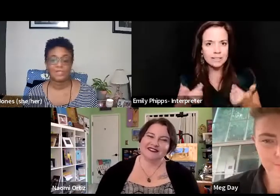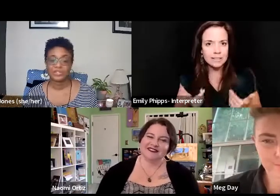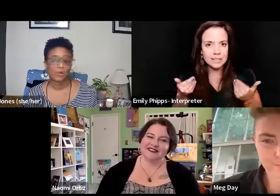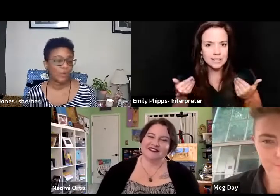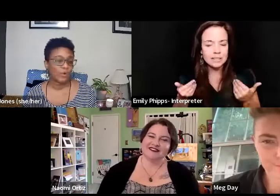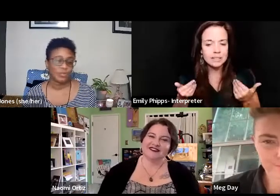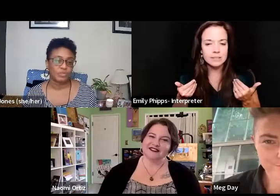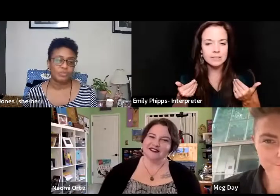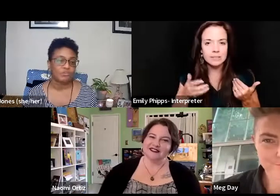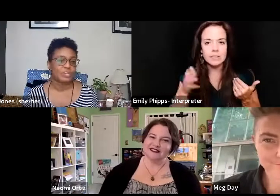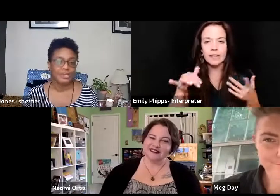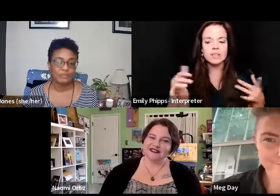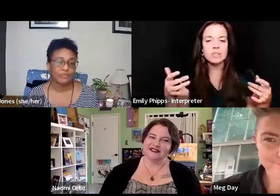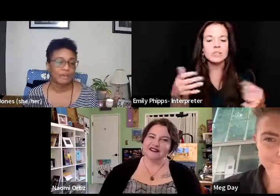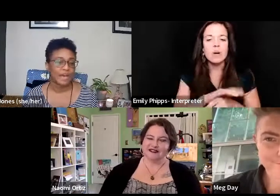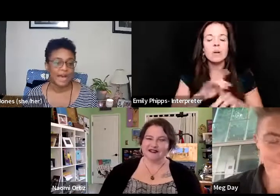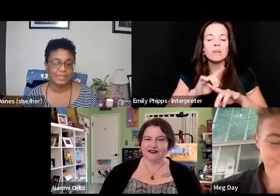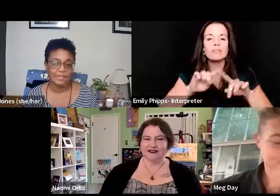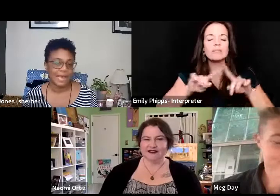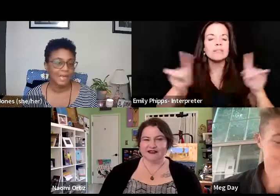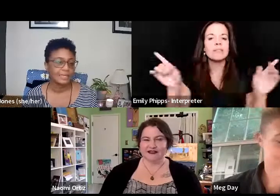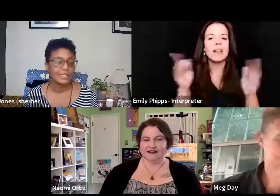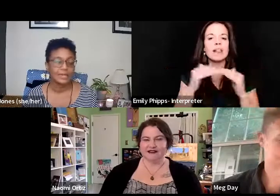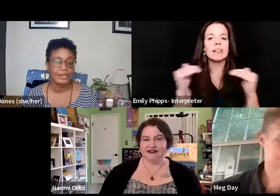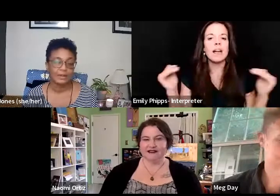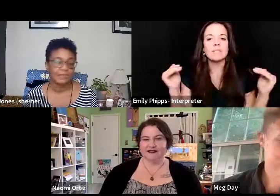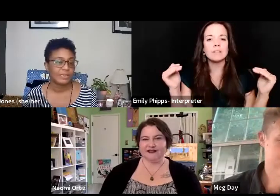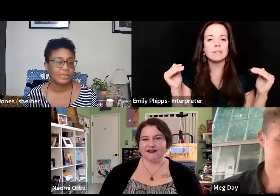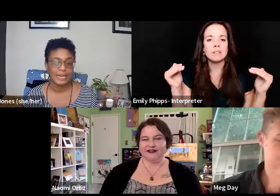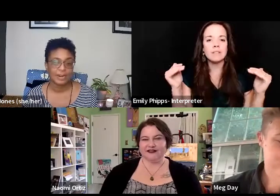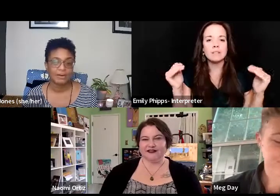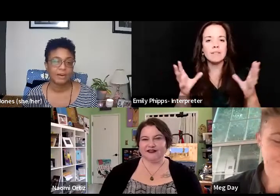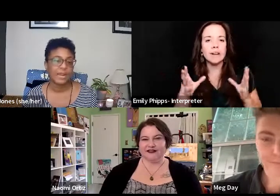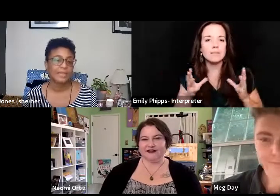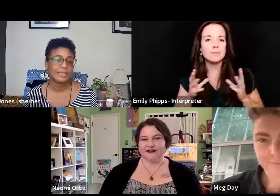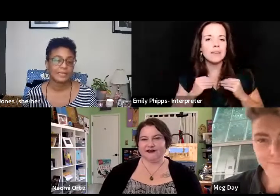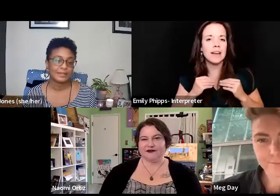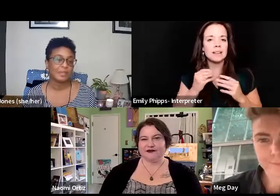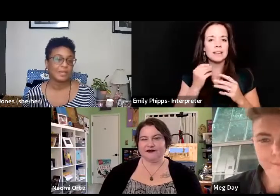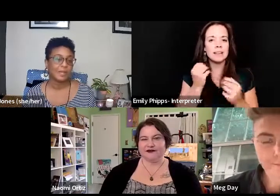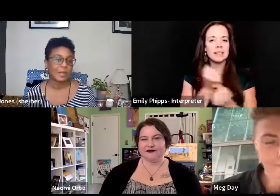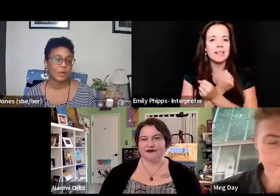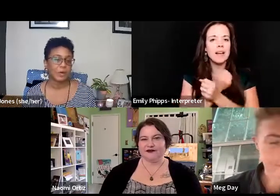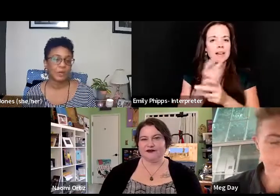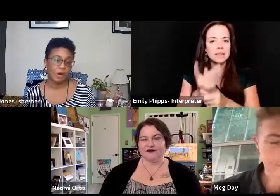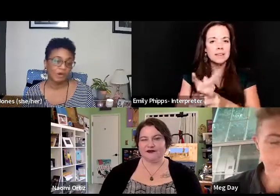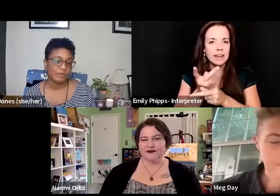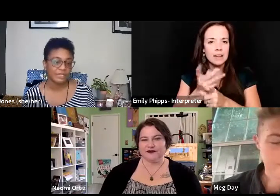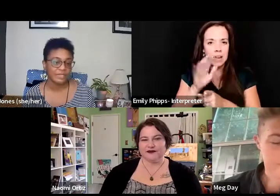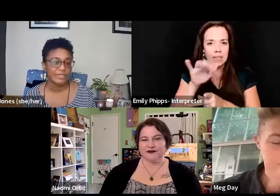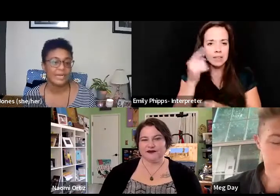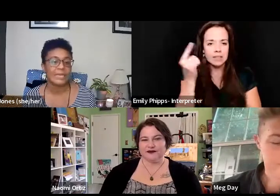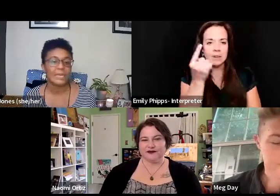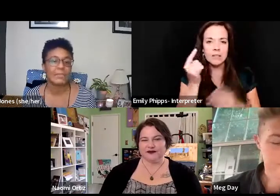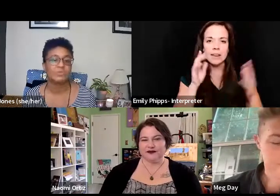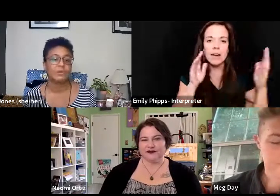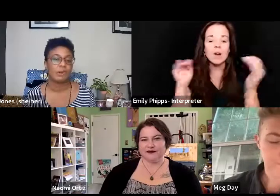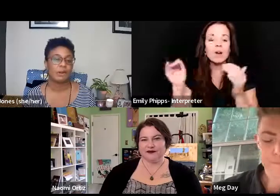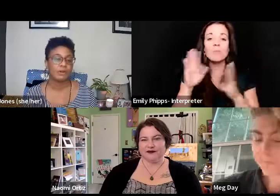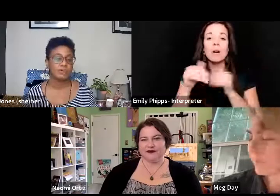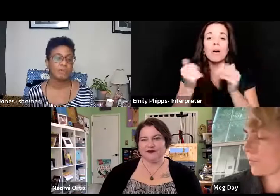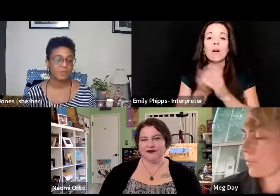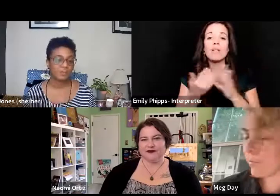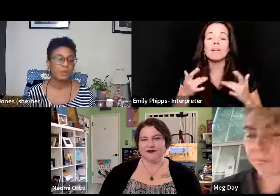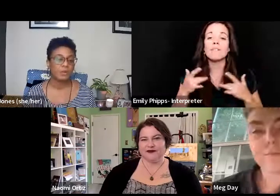It's just a whole different level of hospitality and love and care. And it is something that I hope all events take into